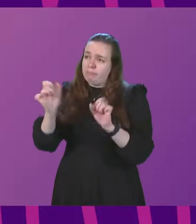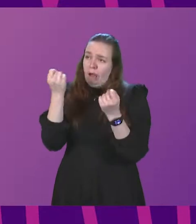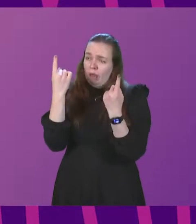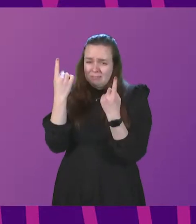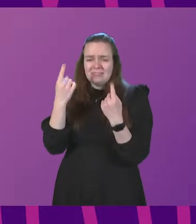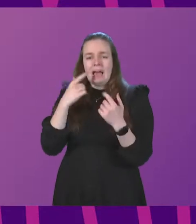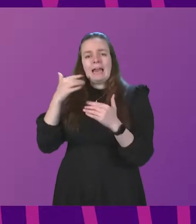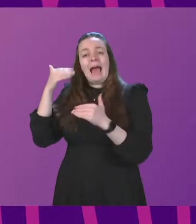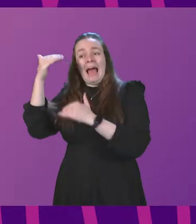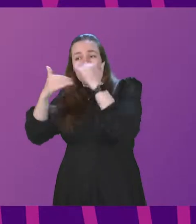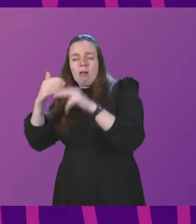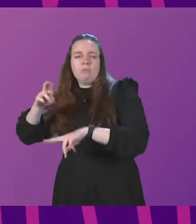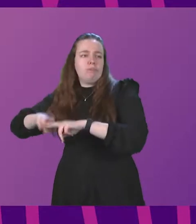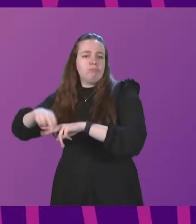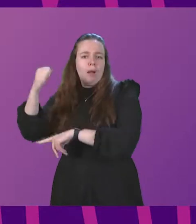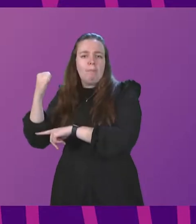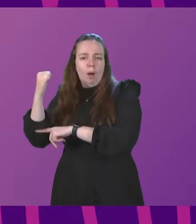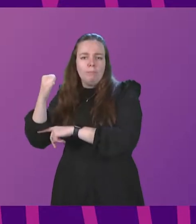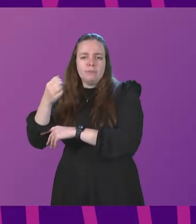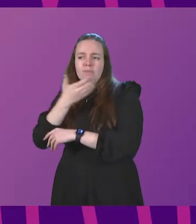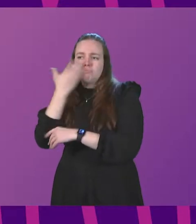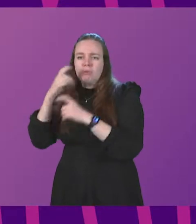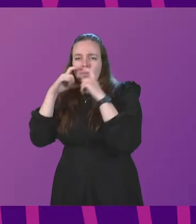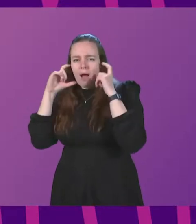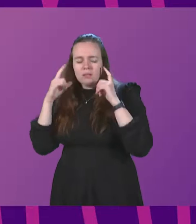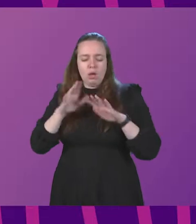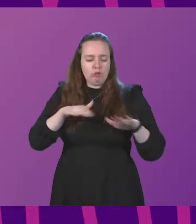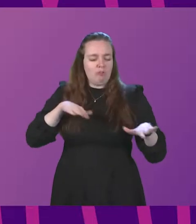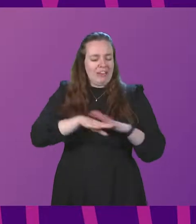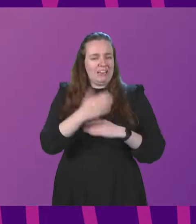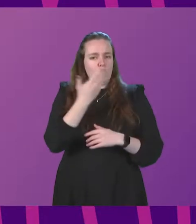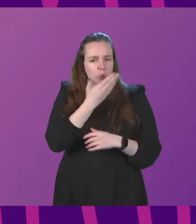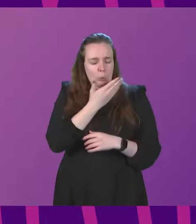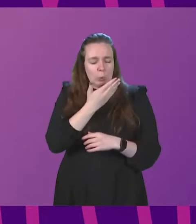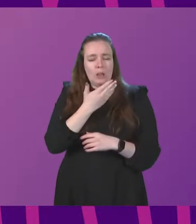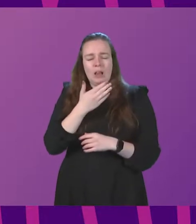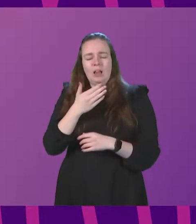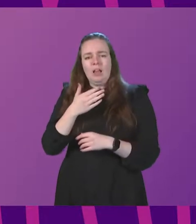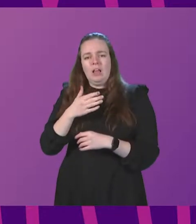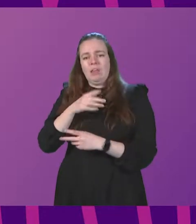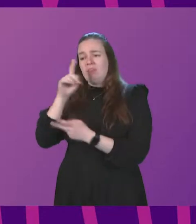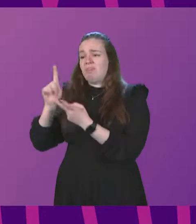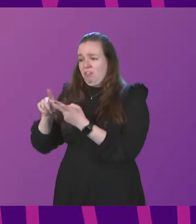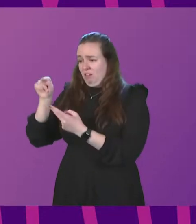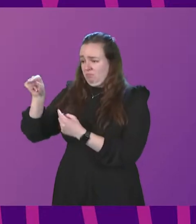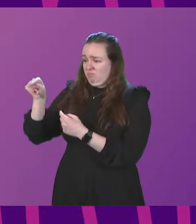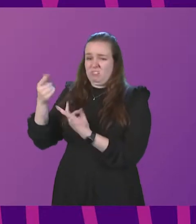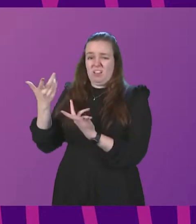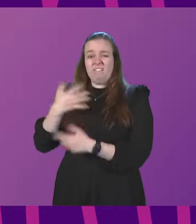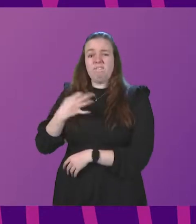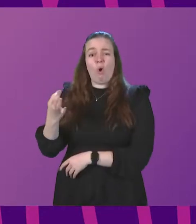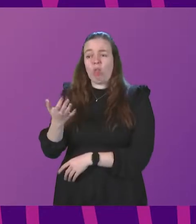between adults in pubs and children in schools. The former, of course, is voluntary, the latter is not.